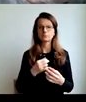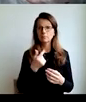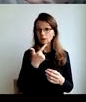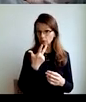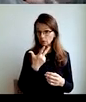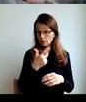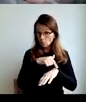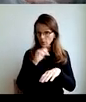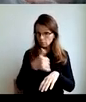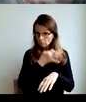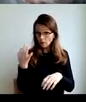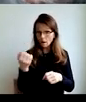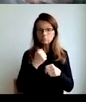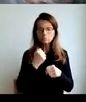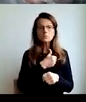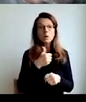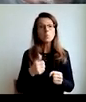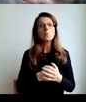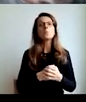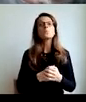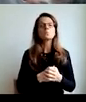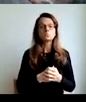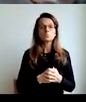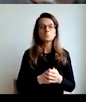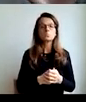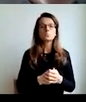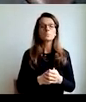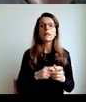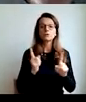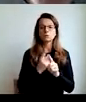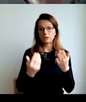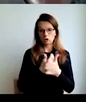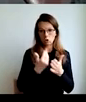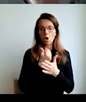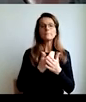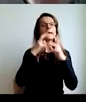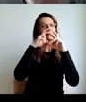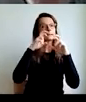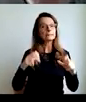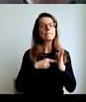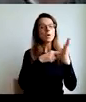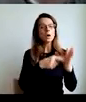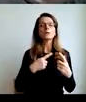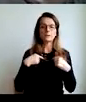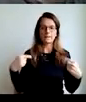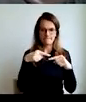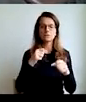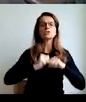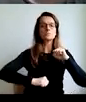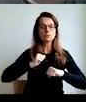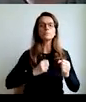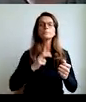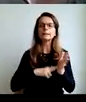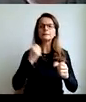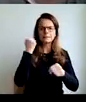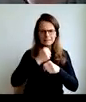work two to three hours a day, and the modern research show that we can